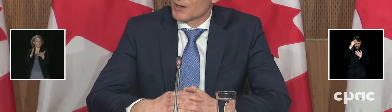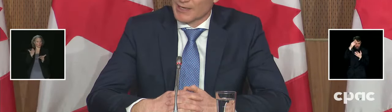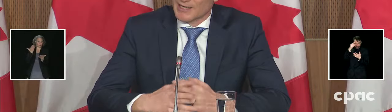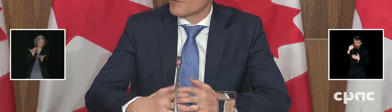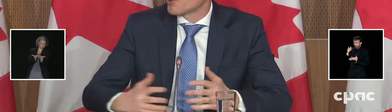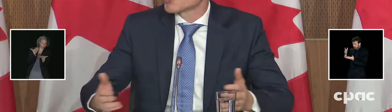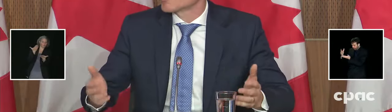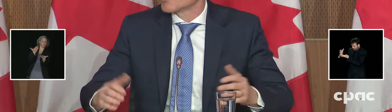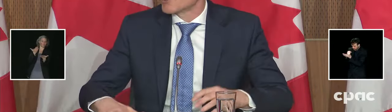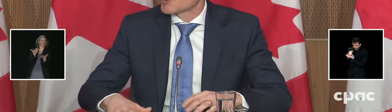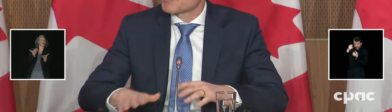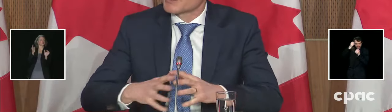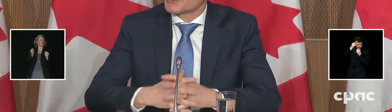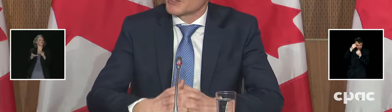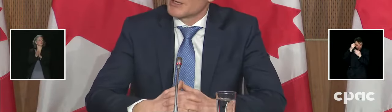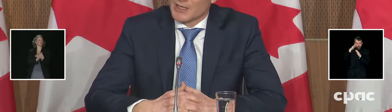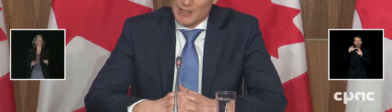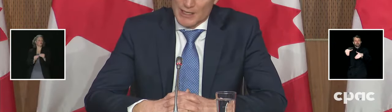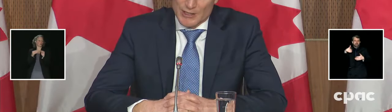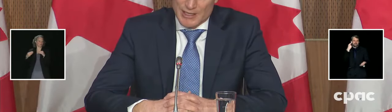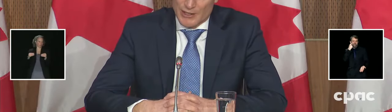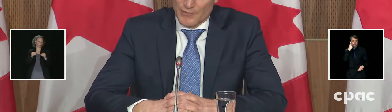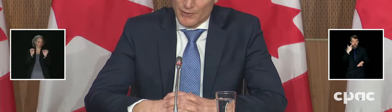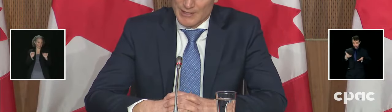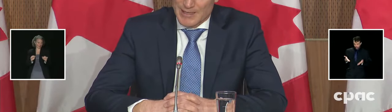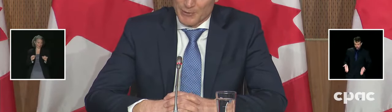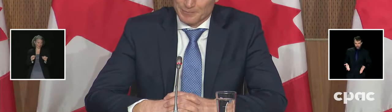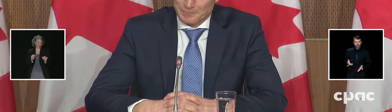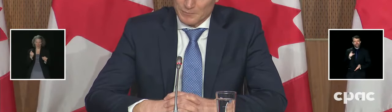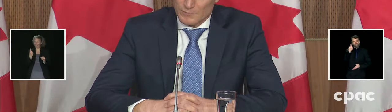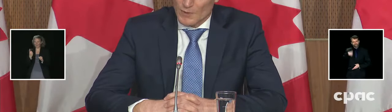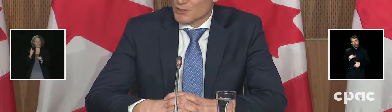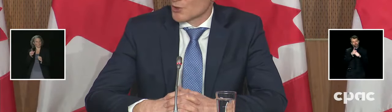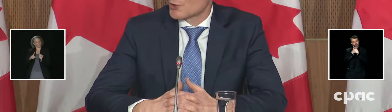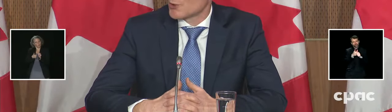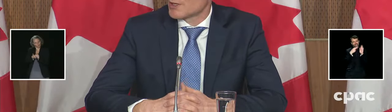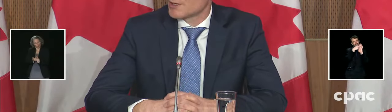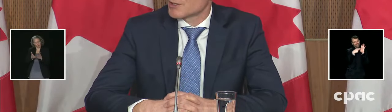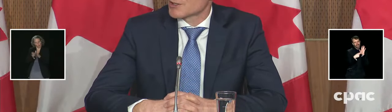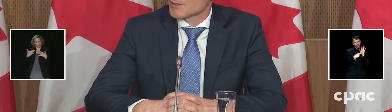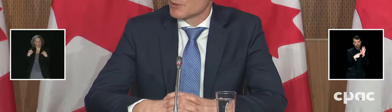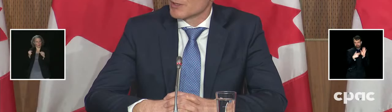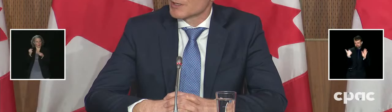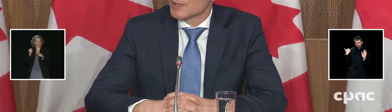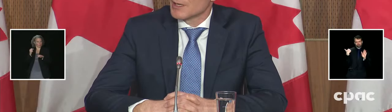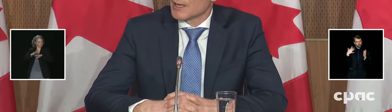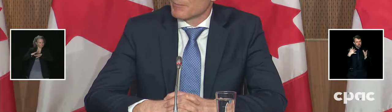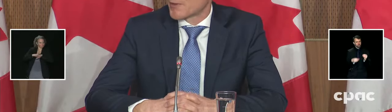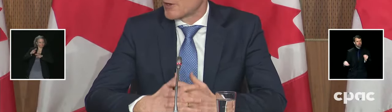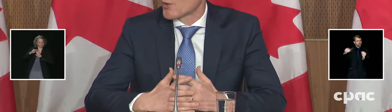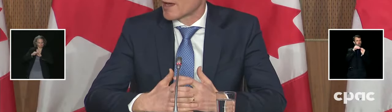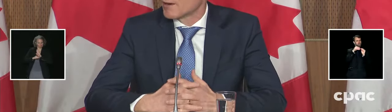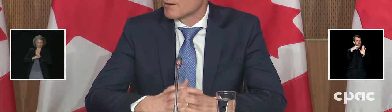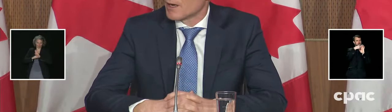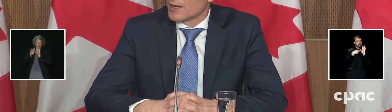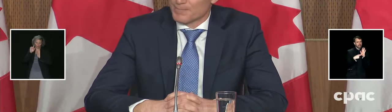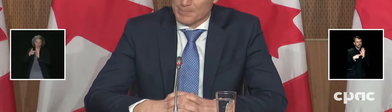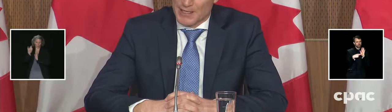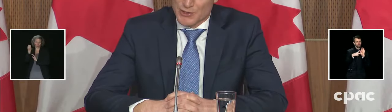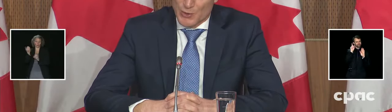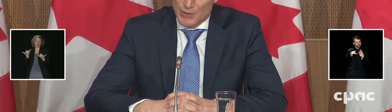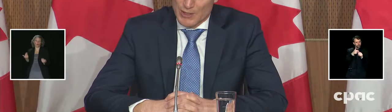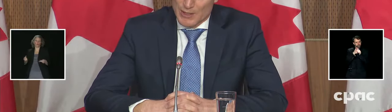that are getting even more stricter as we speak in Ontario, for example, so too in Indigenous communities. But they know that.